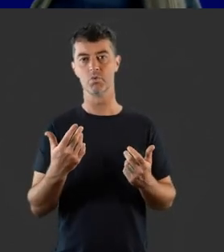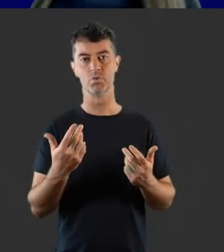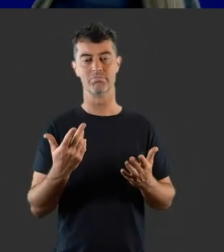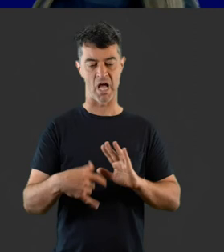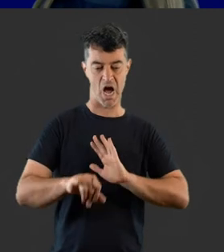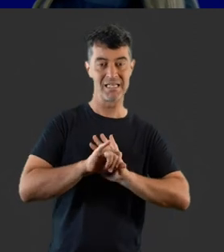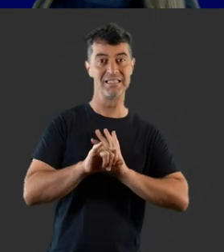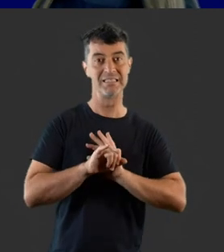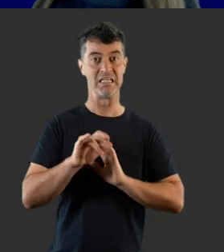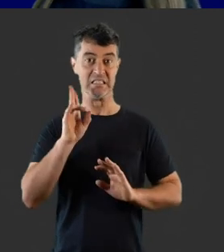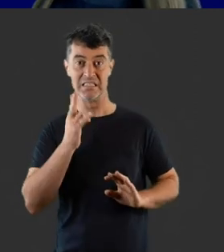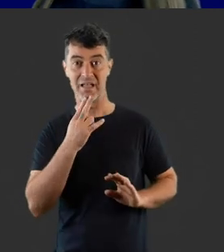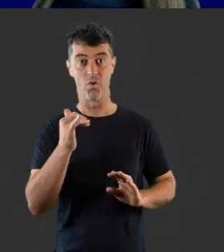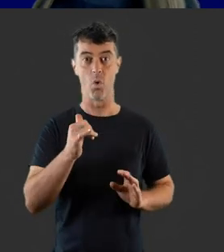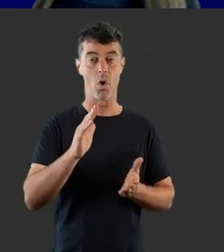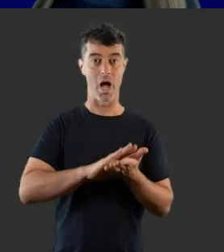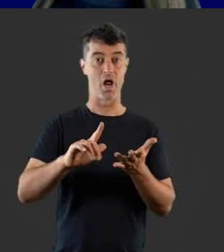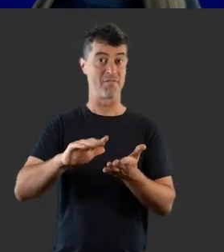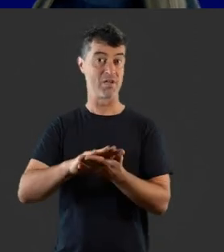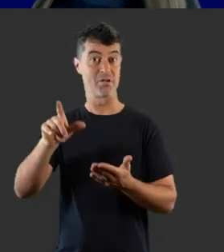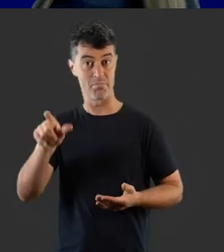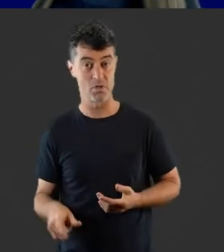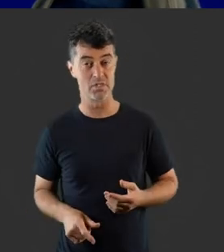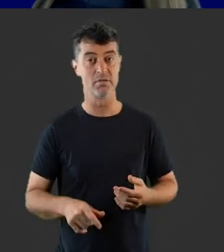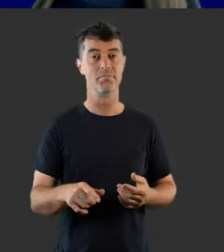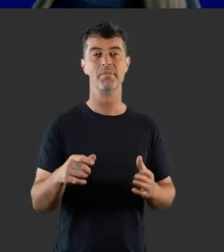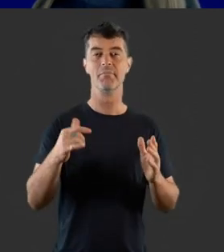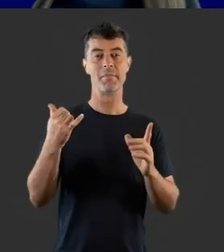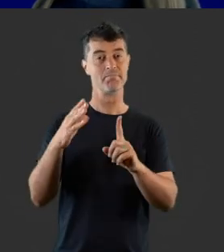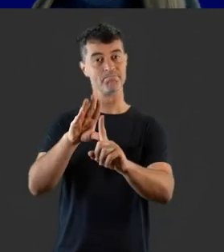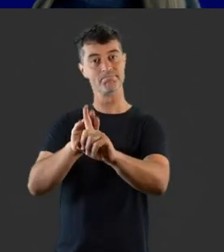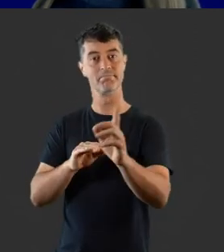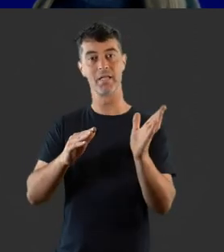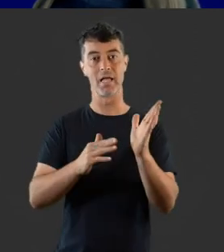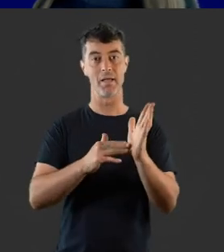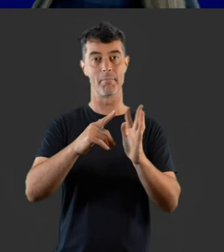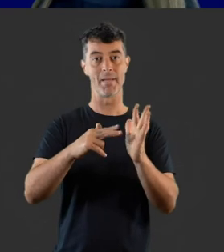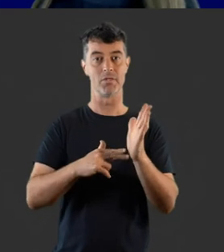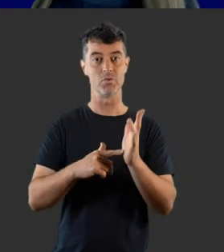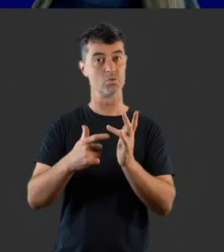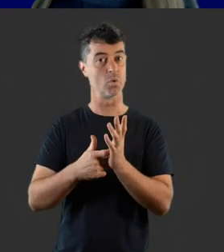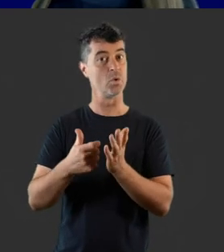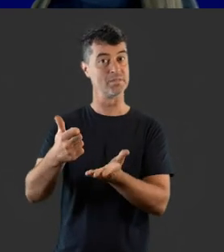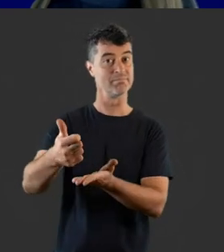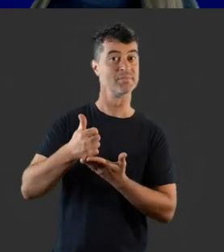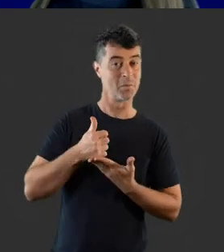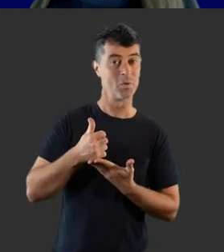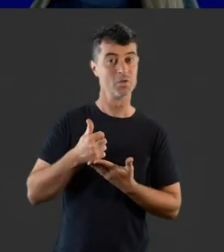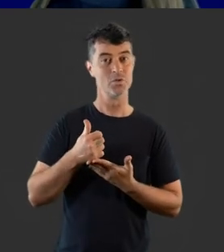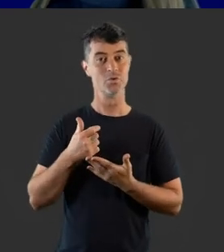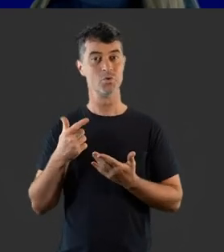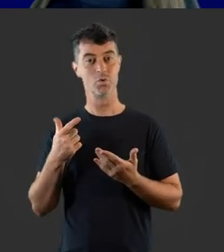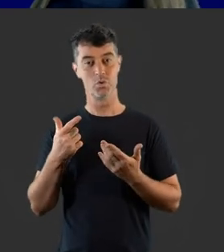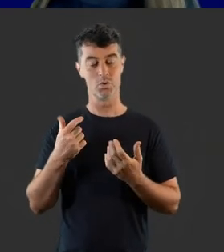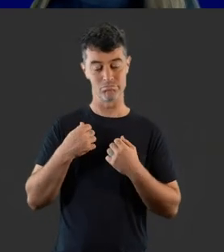For those wanting support in developing their identity as a deaf or hard of hearing person, a mentor may be involved to